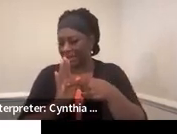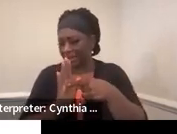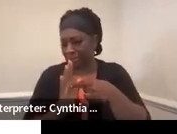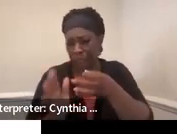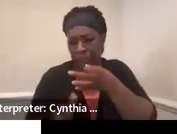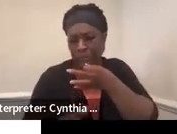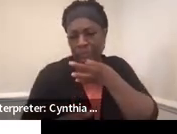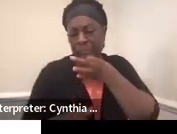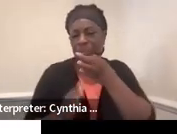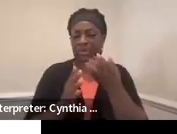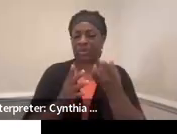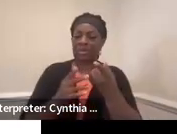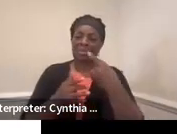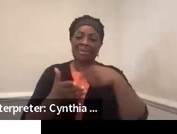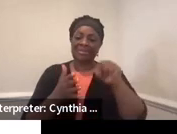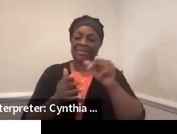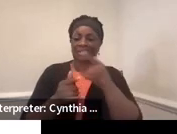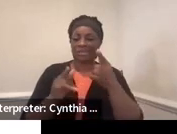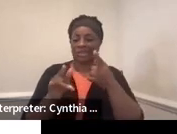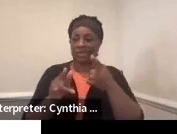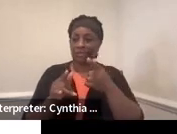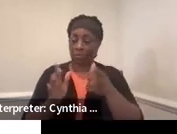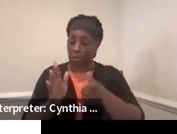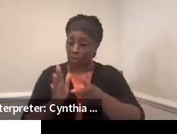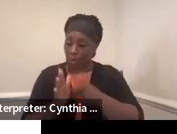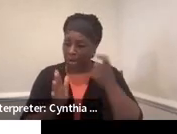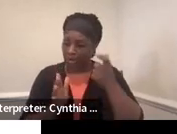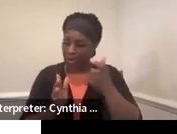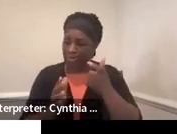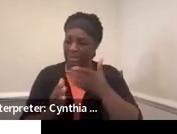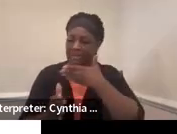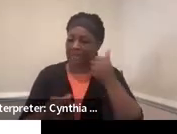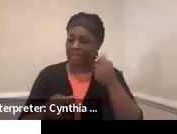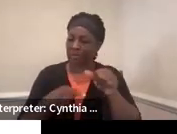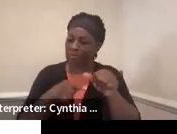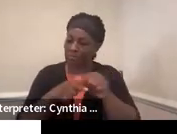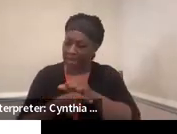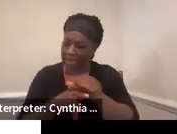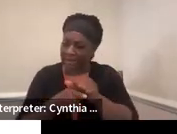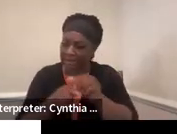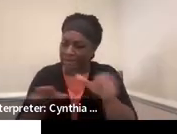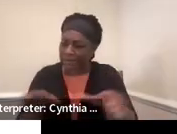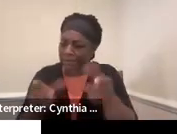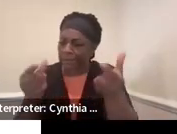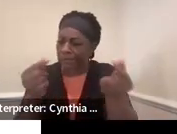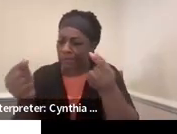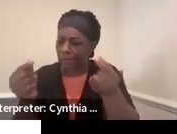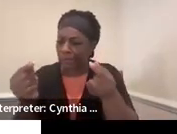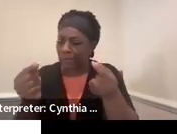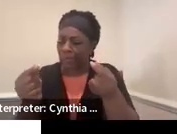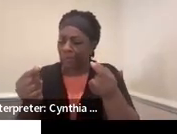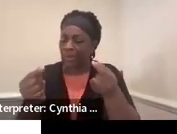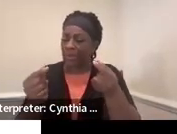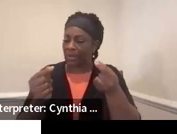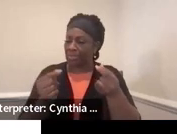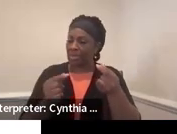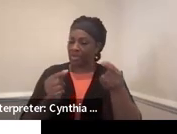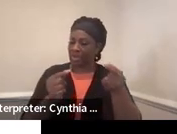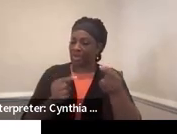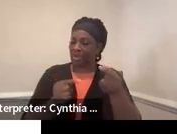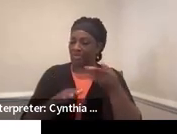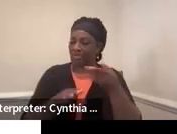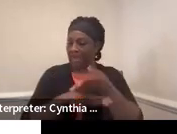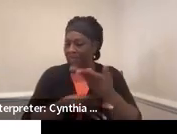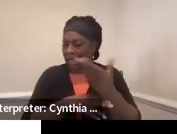minute, but this isn't required, but it is best practice because it shows movement towards, towards those post-secondary